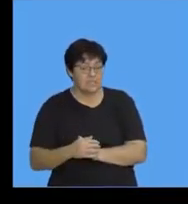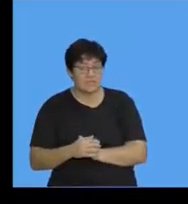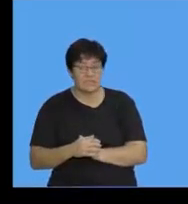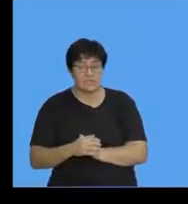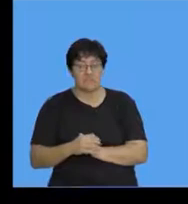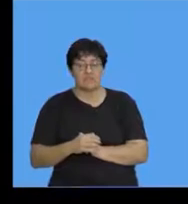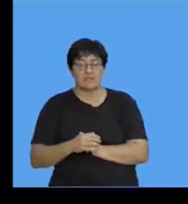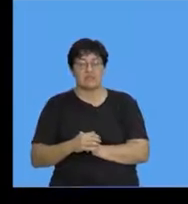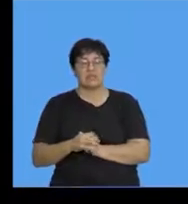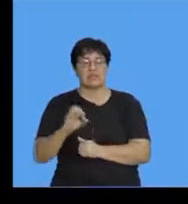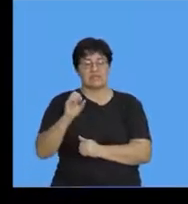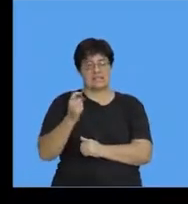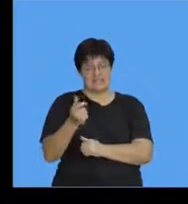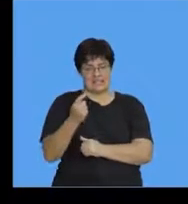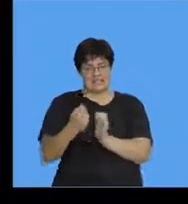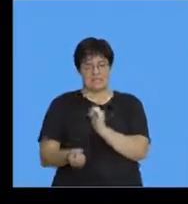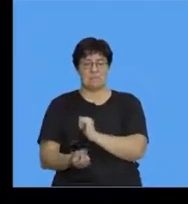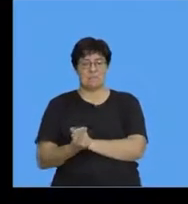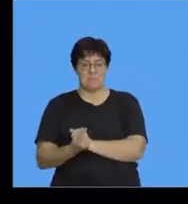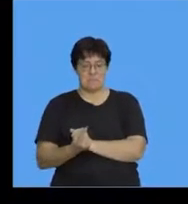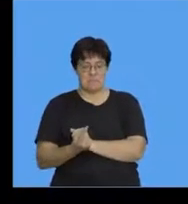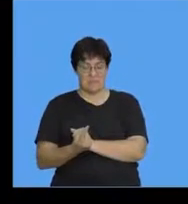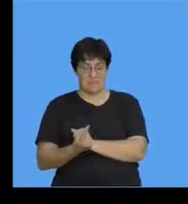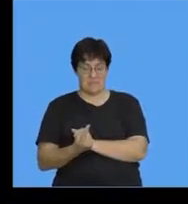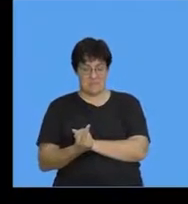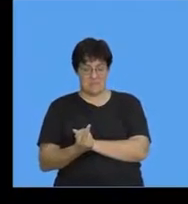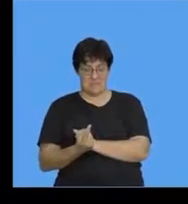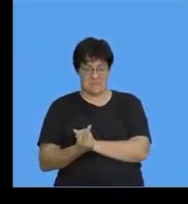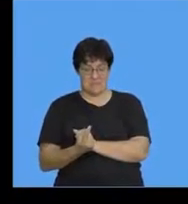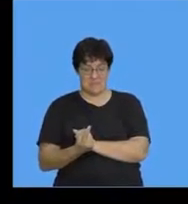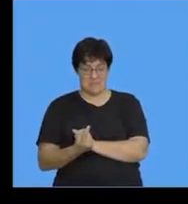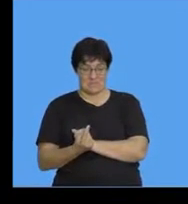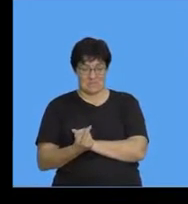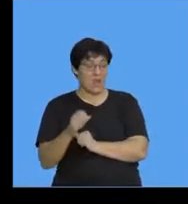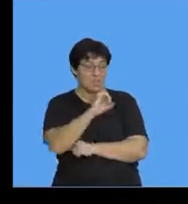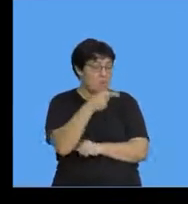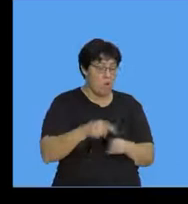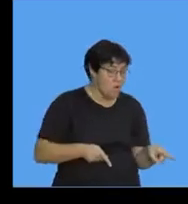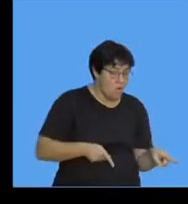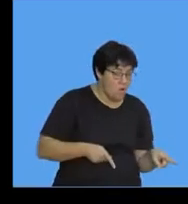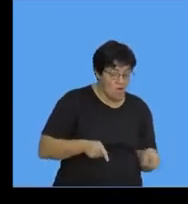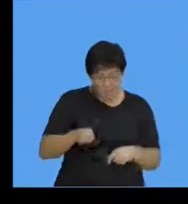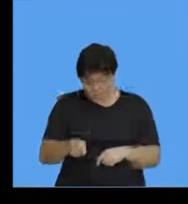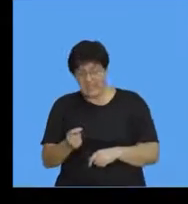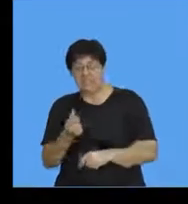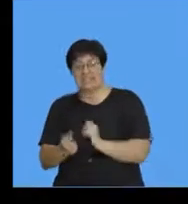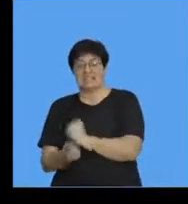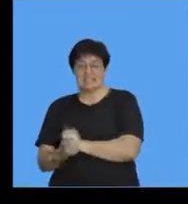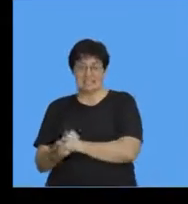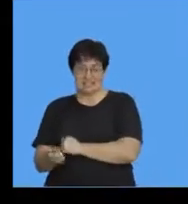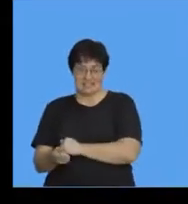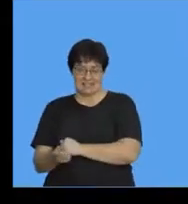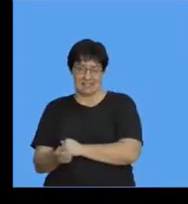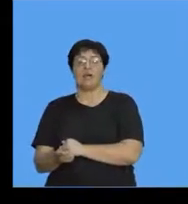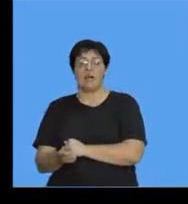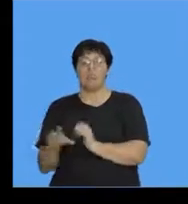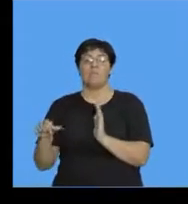going to make a seed they are going to make a seed not a spore all right a seed and